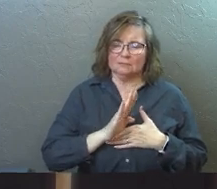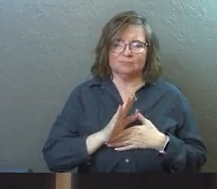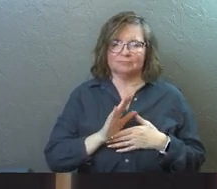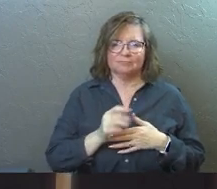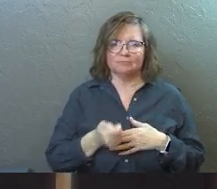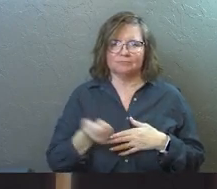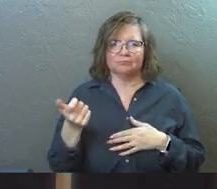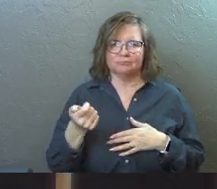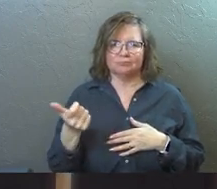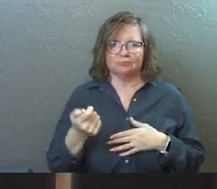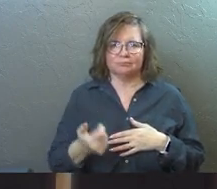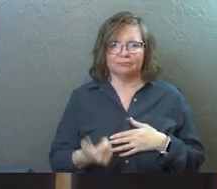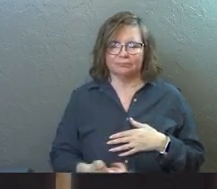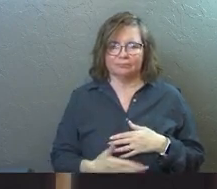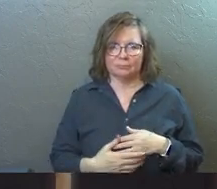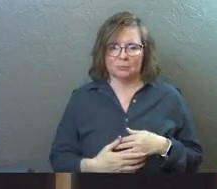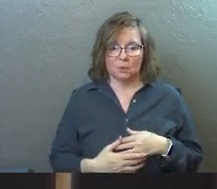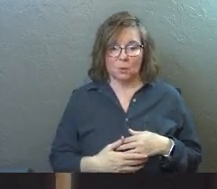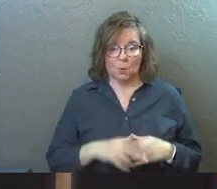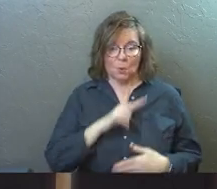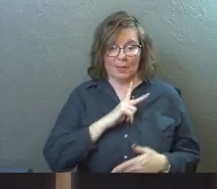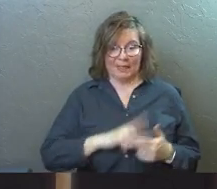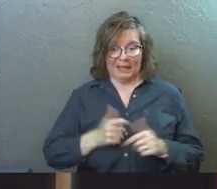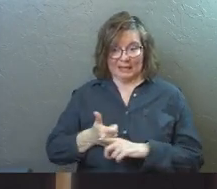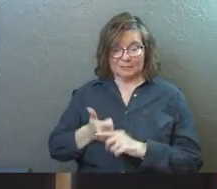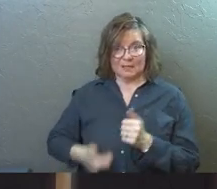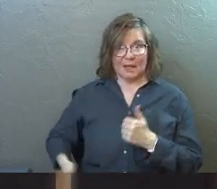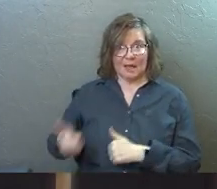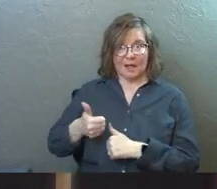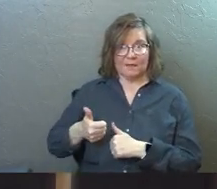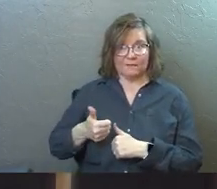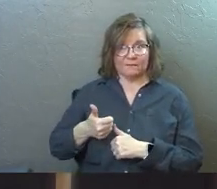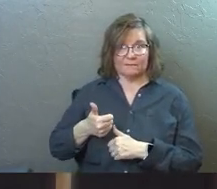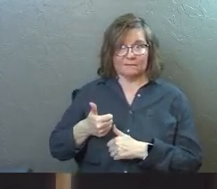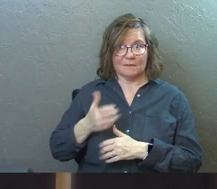All the excuses melt away when all of a sudden the King of Kings does it.